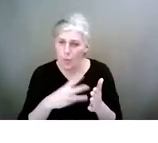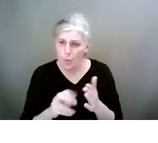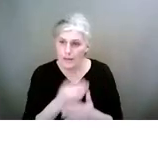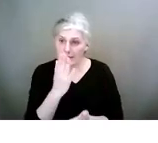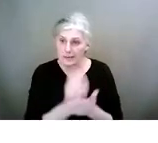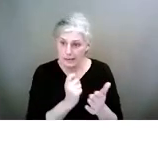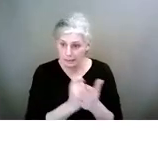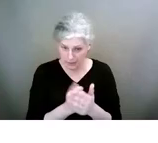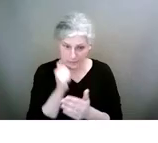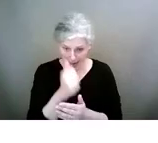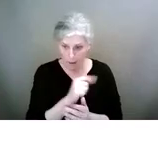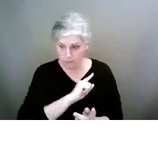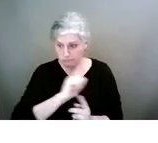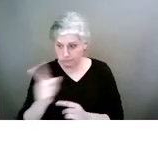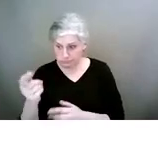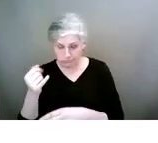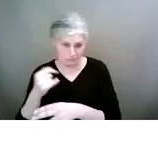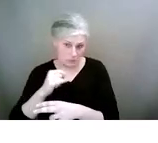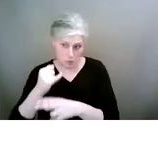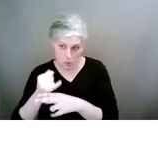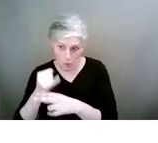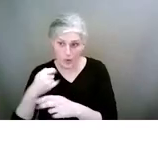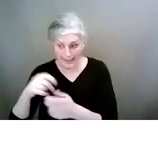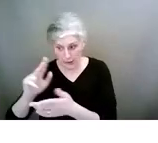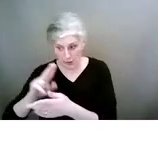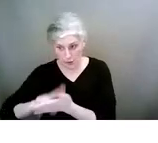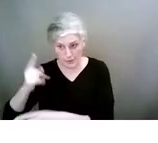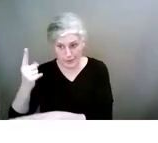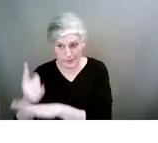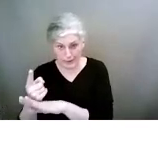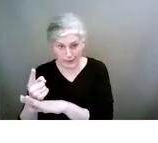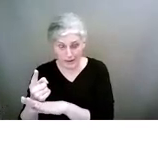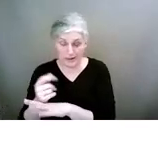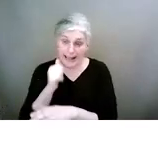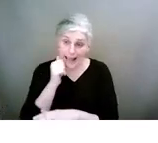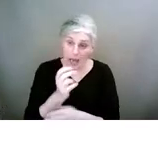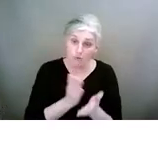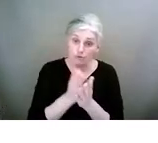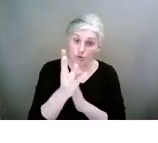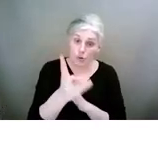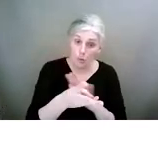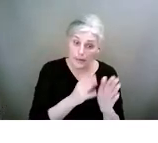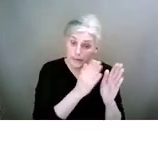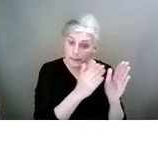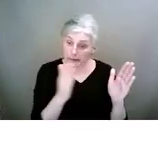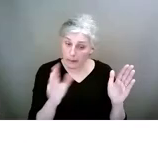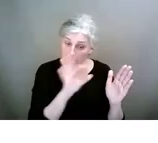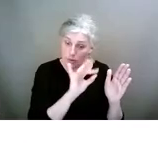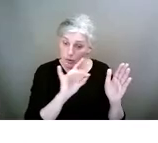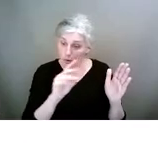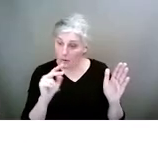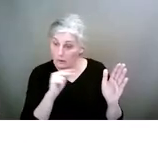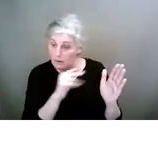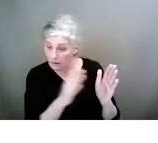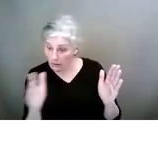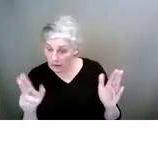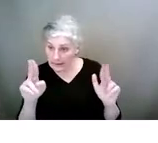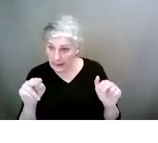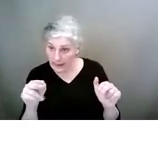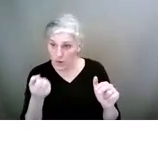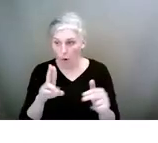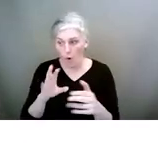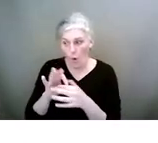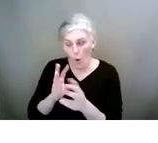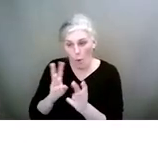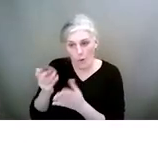a device to school. But, you know, are they allowed to have it during the week? So, you know, do they do it, you know, when it's homework time,